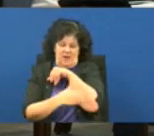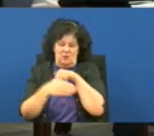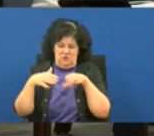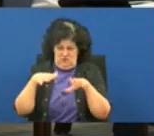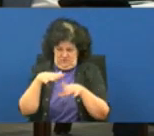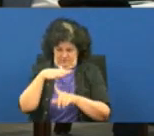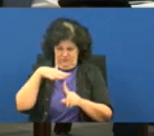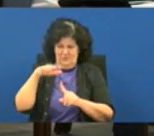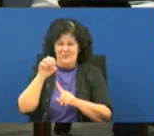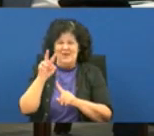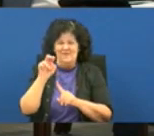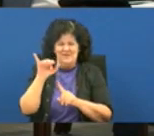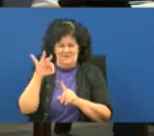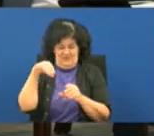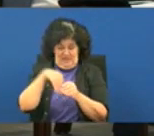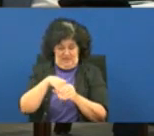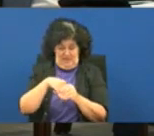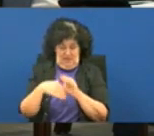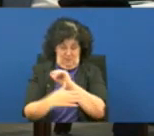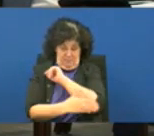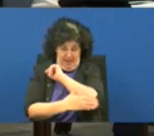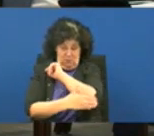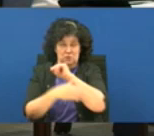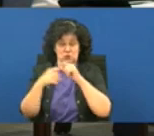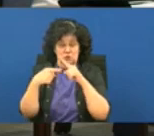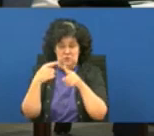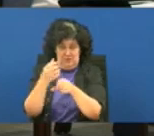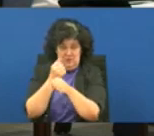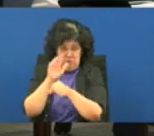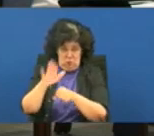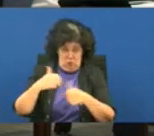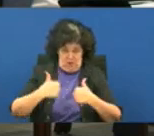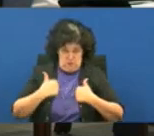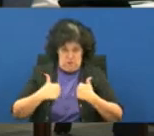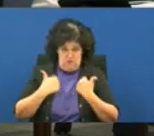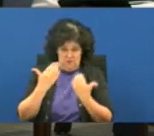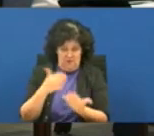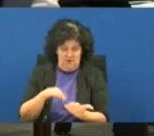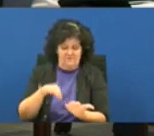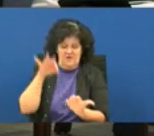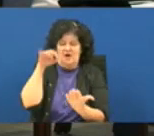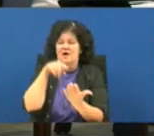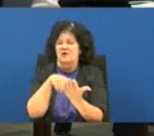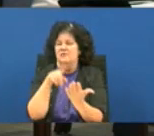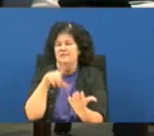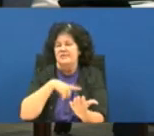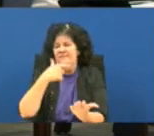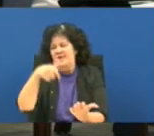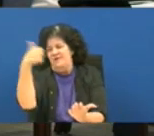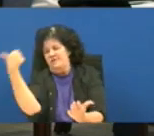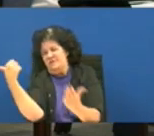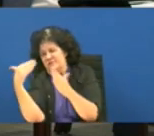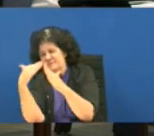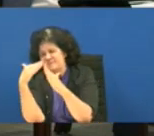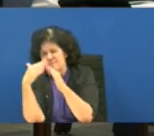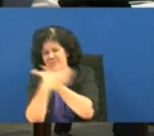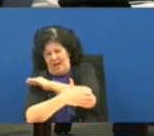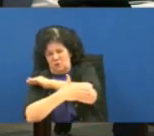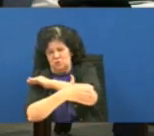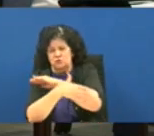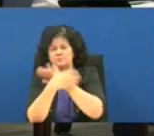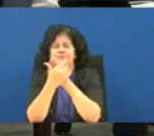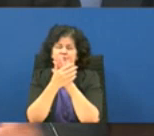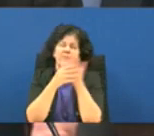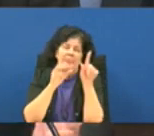still but even though they're in parish when we get your address you you might have a living and that's why i was looking for the breakdown yes